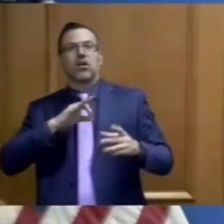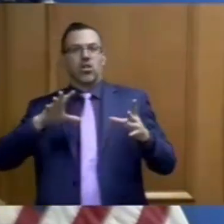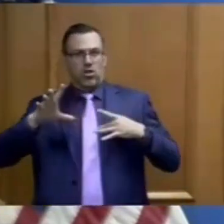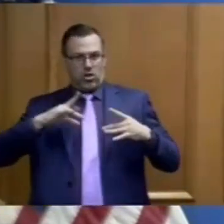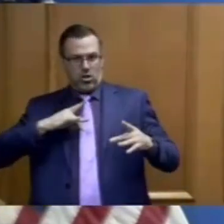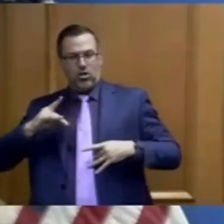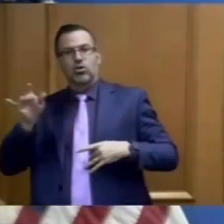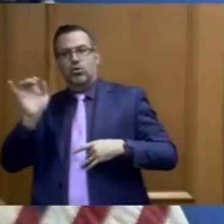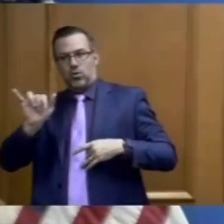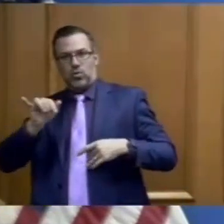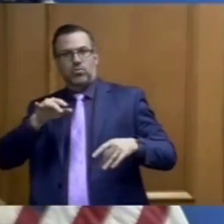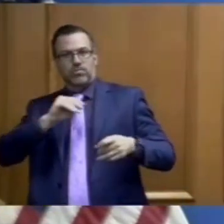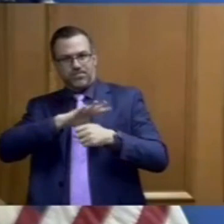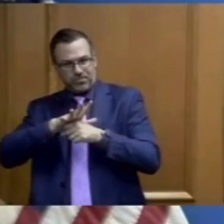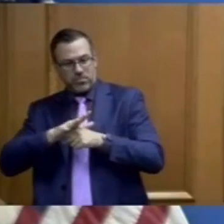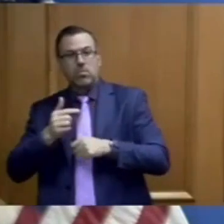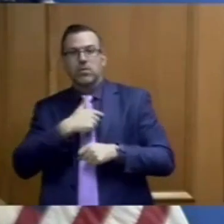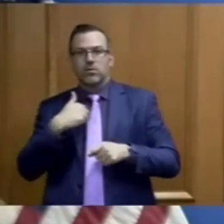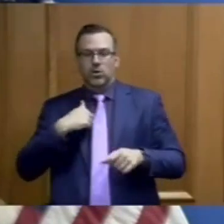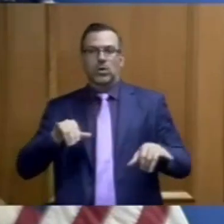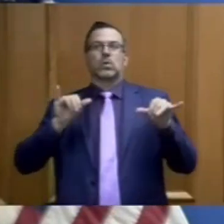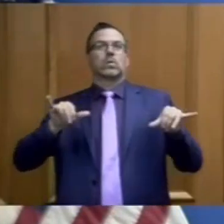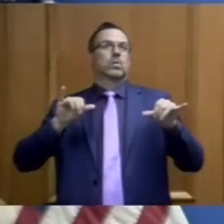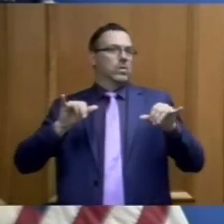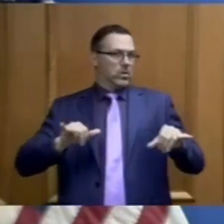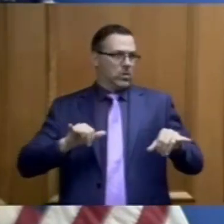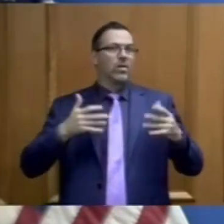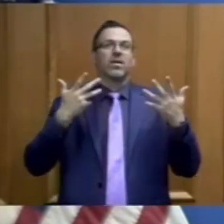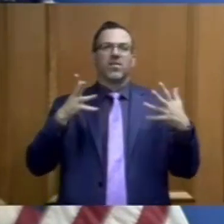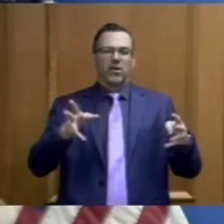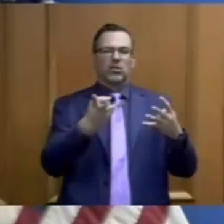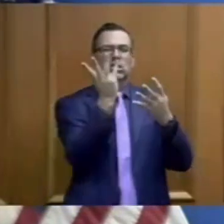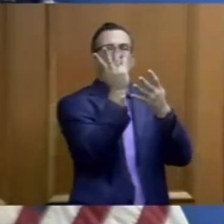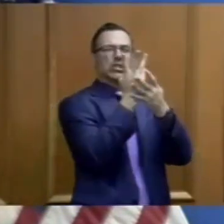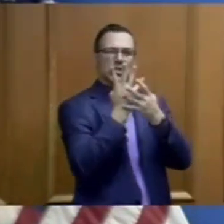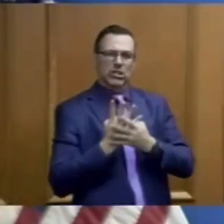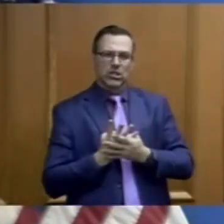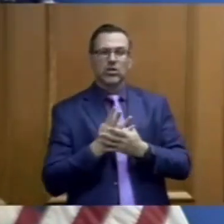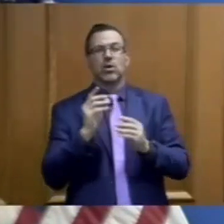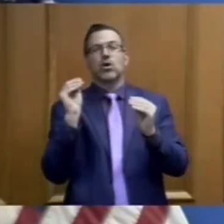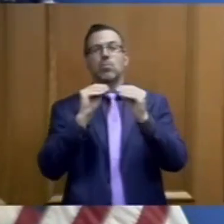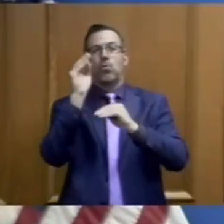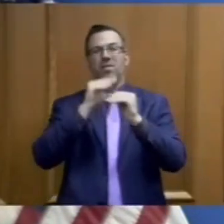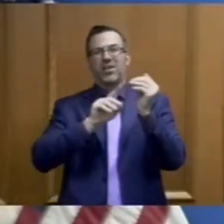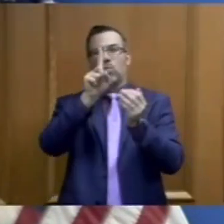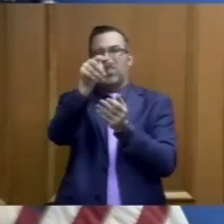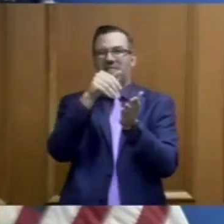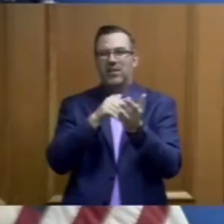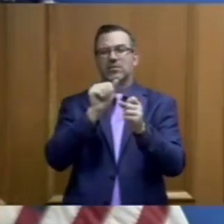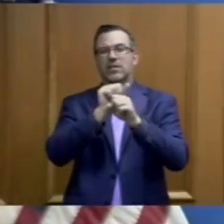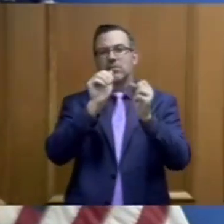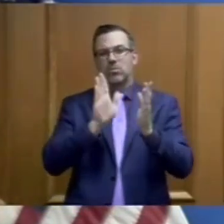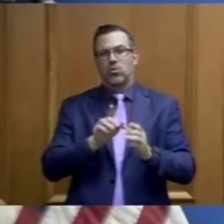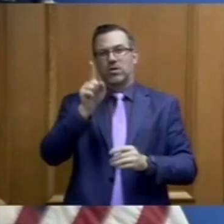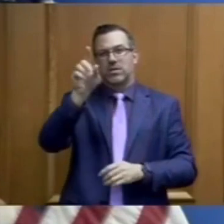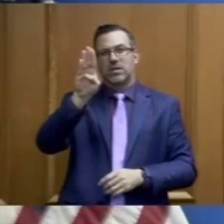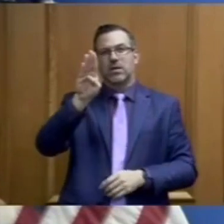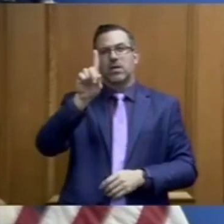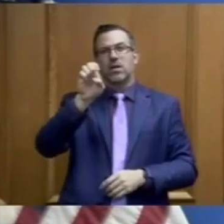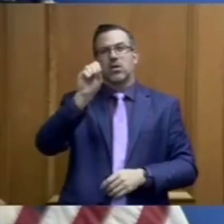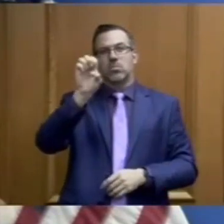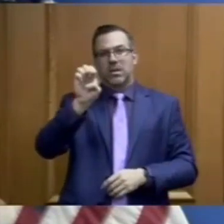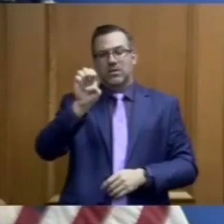decision to launch mass testing for more than 1,000 employees at Bledsoe Correctional Complex and Northwest